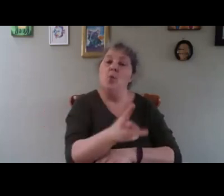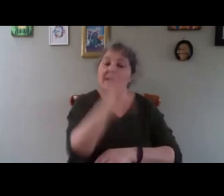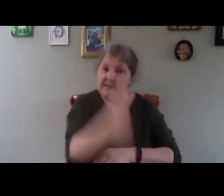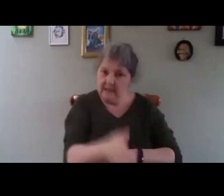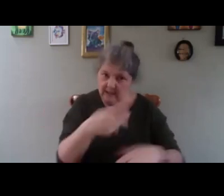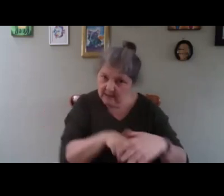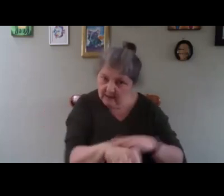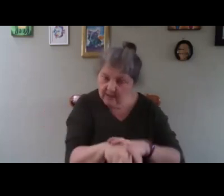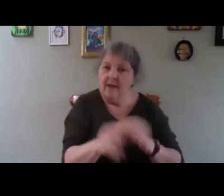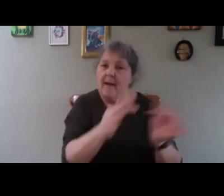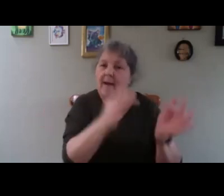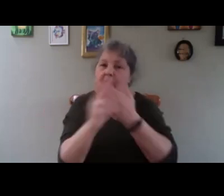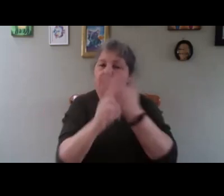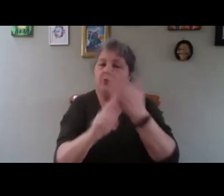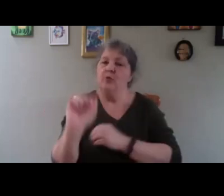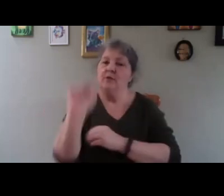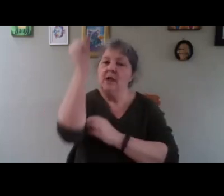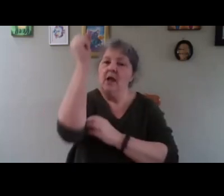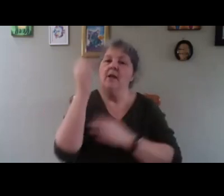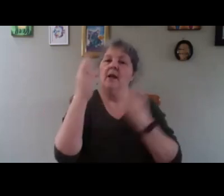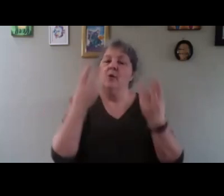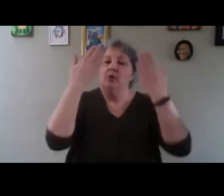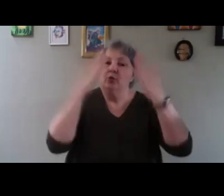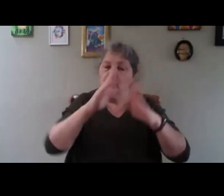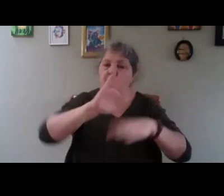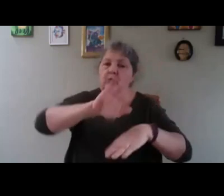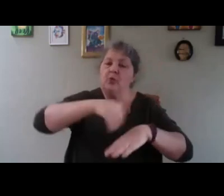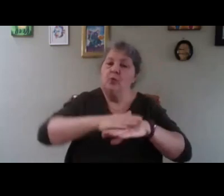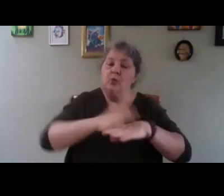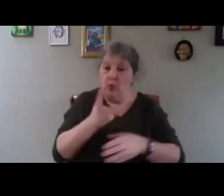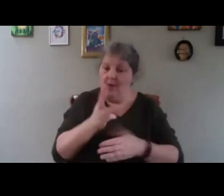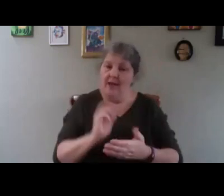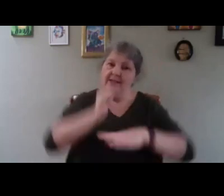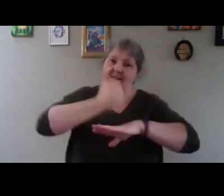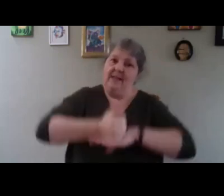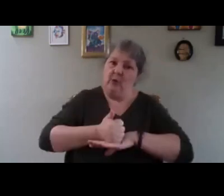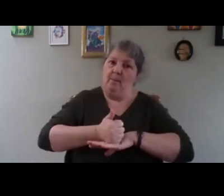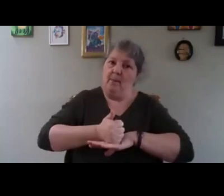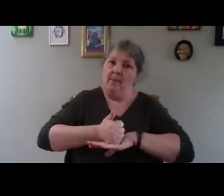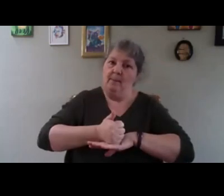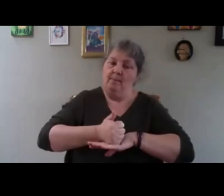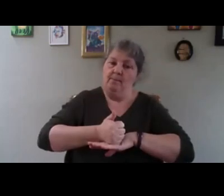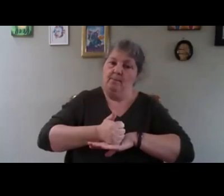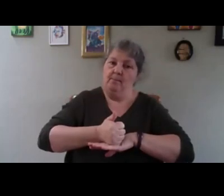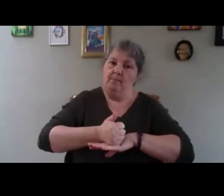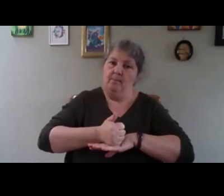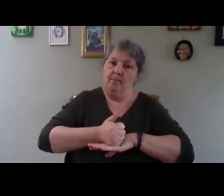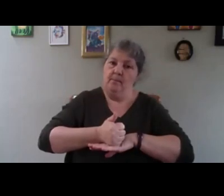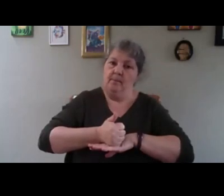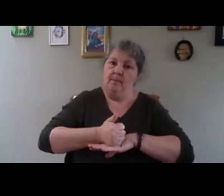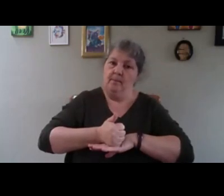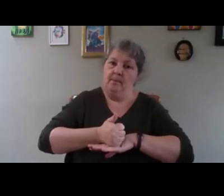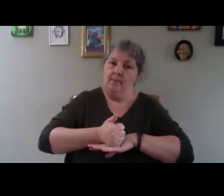and I'm going to show you the way I've set up the propagator. Just from the west